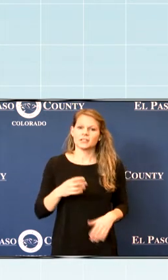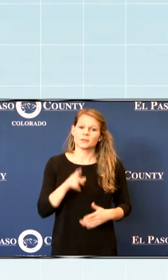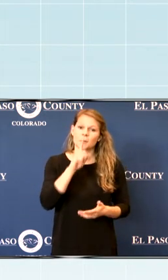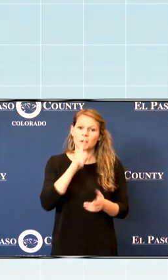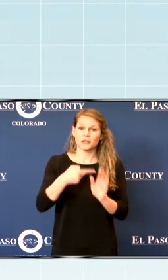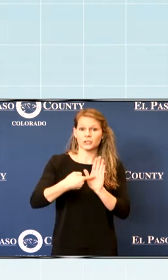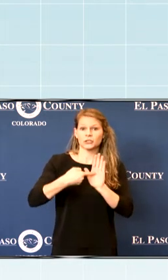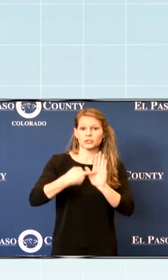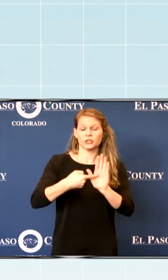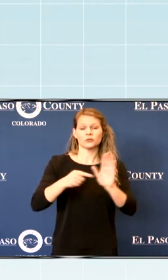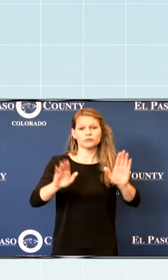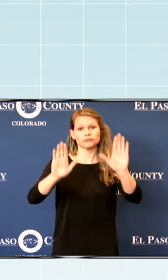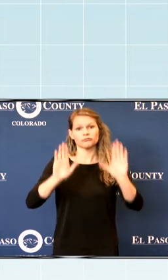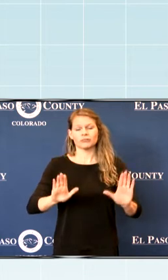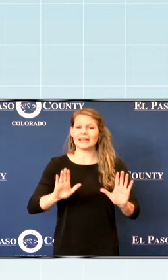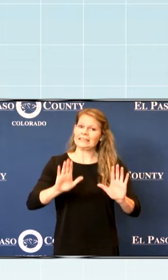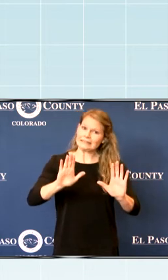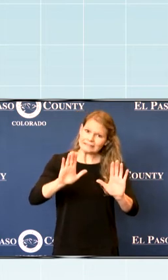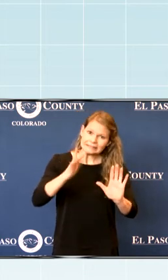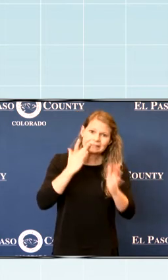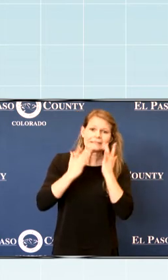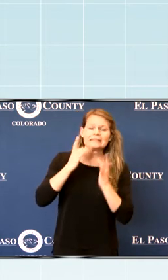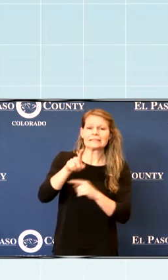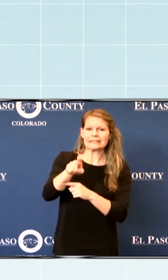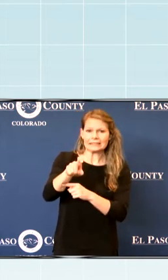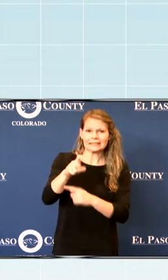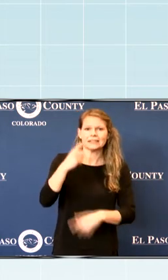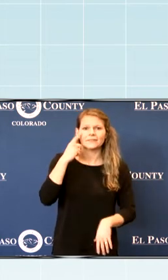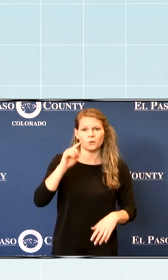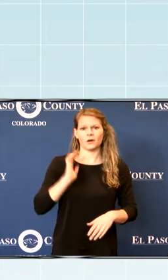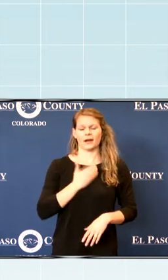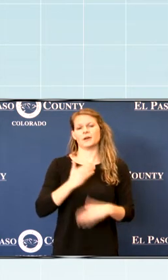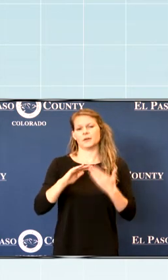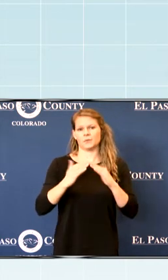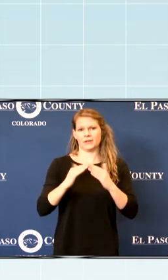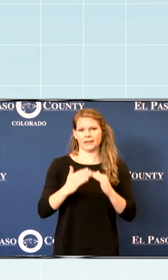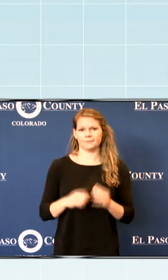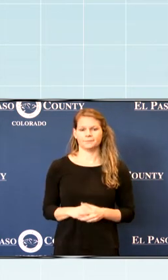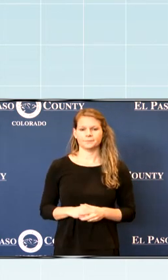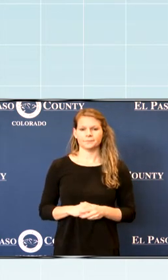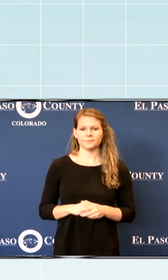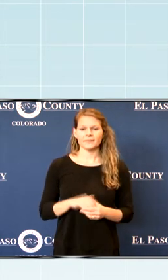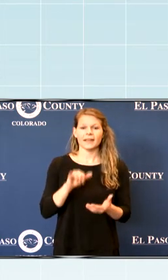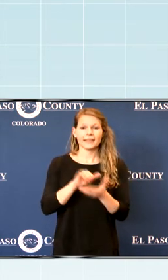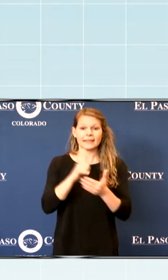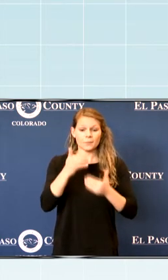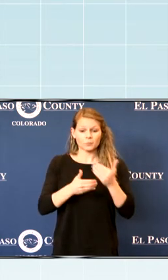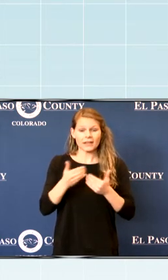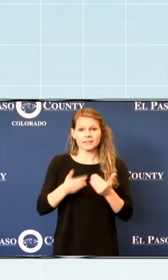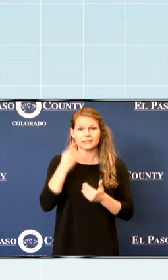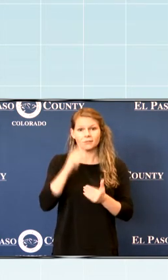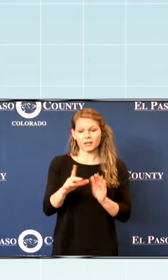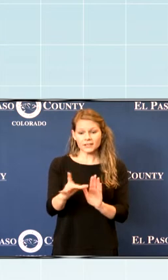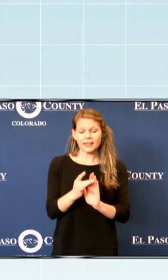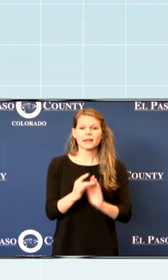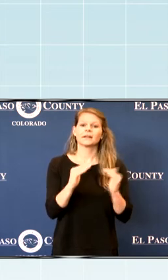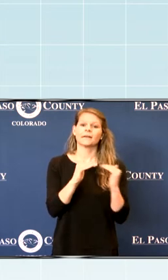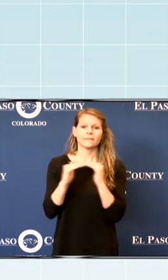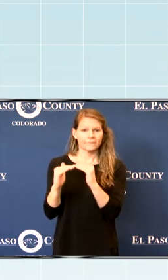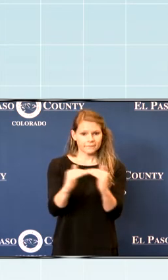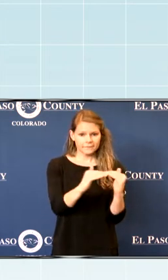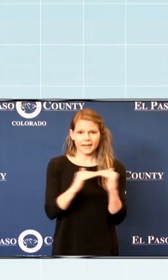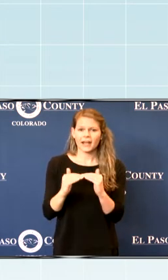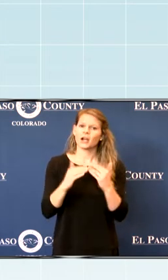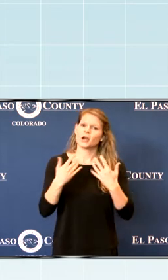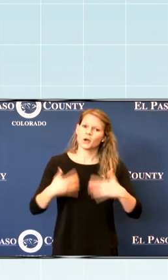of the great need in our community at this time. The selection process was fair, equitable, and took